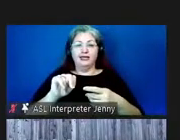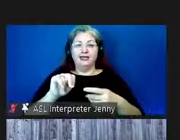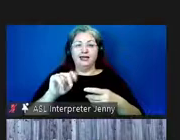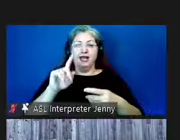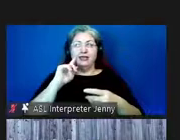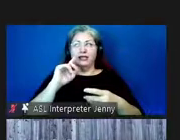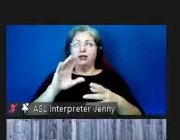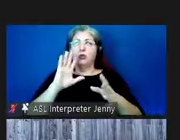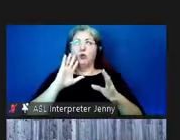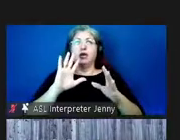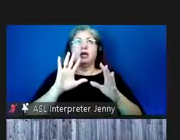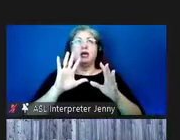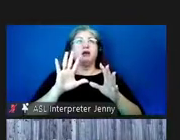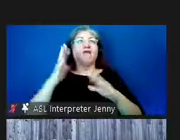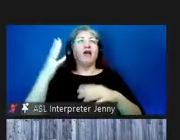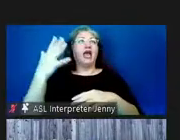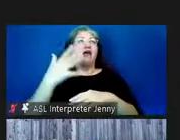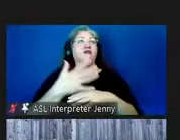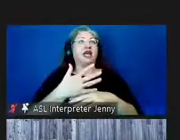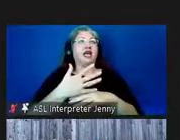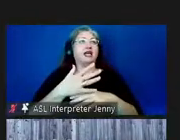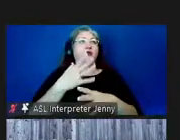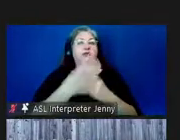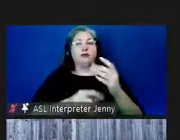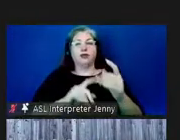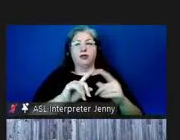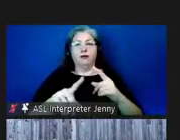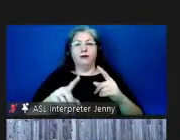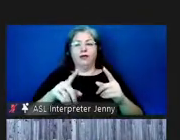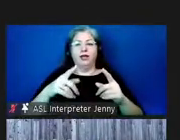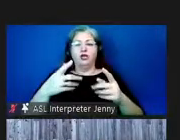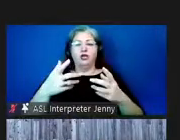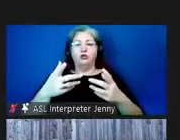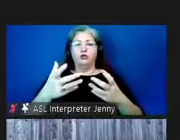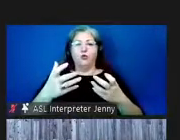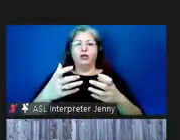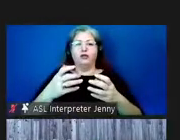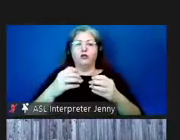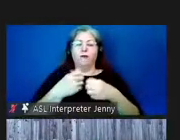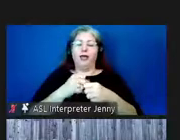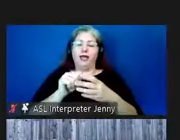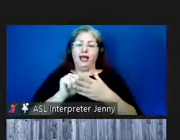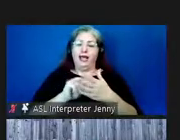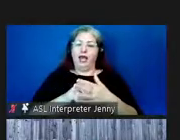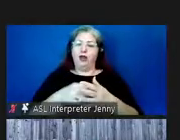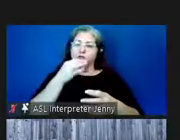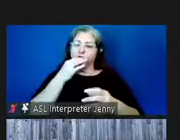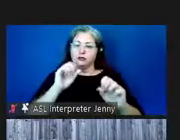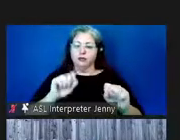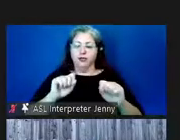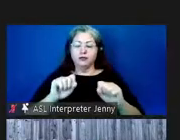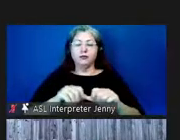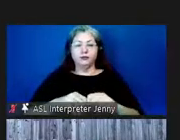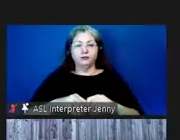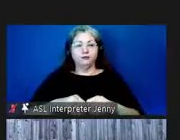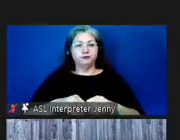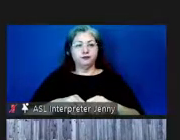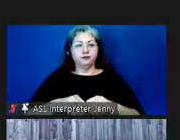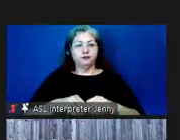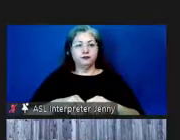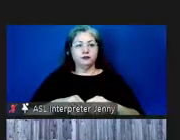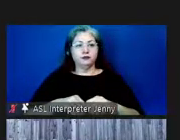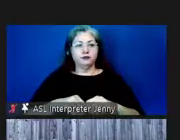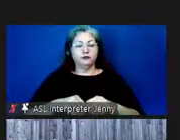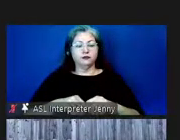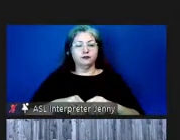after five days but i wouldn't wait too long you want to create an account as quickly as possible once you do this uh once you edit